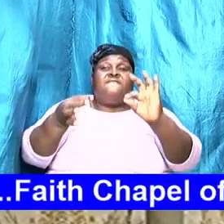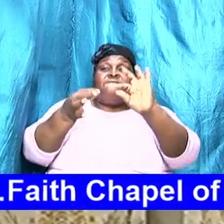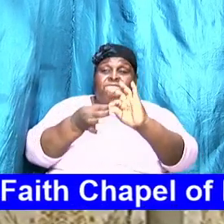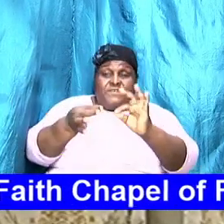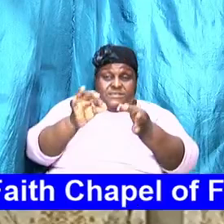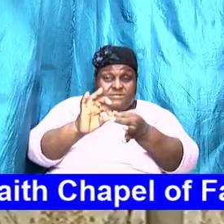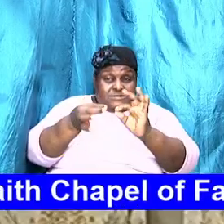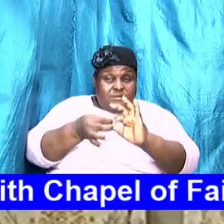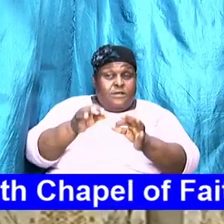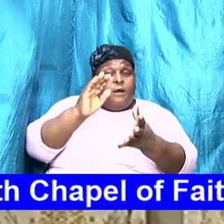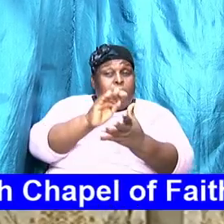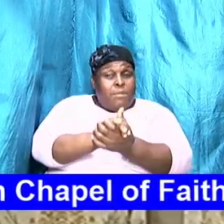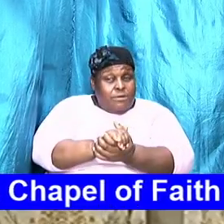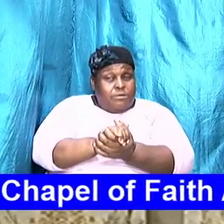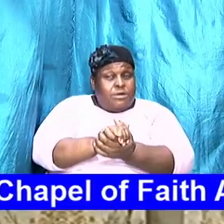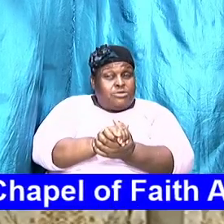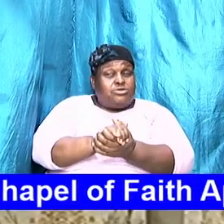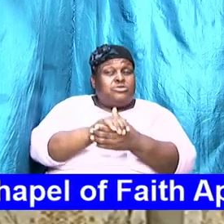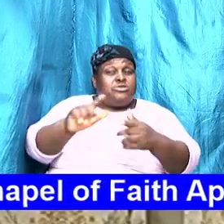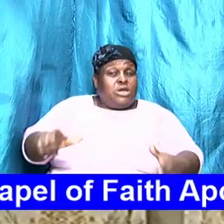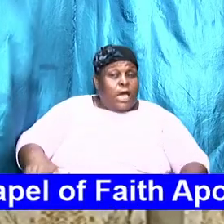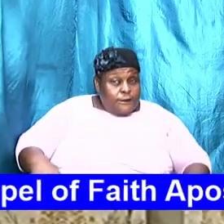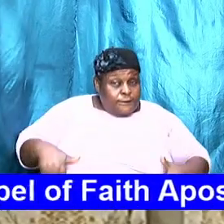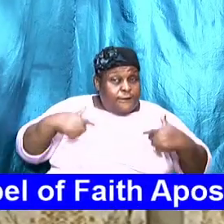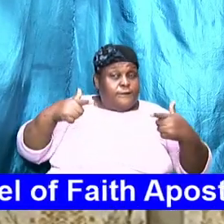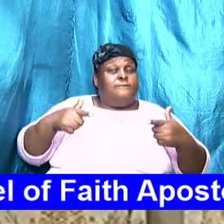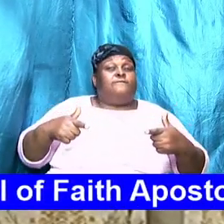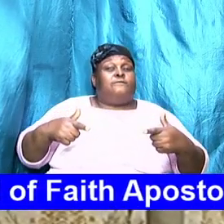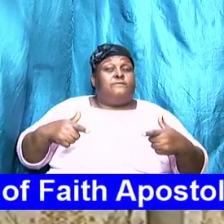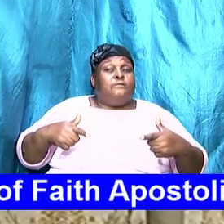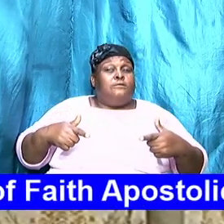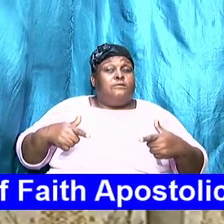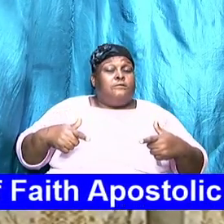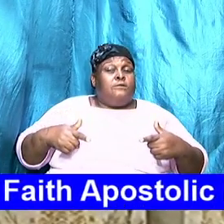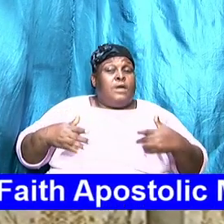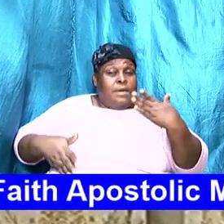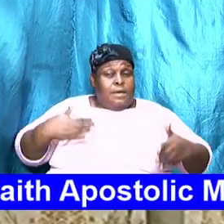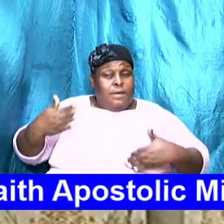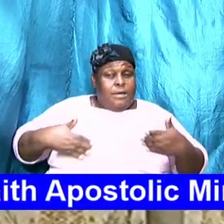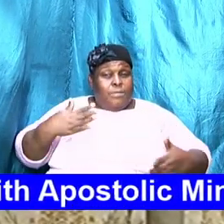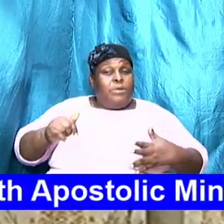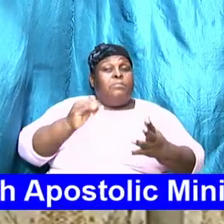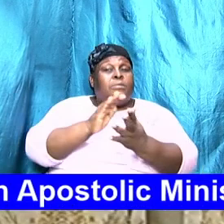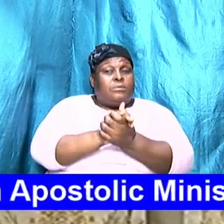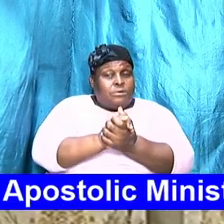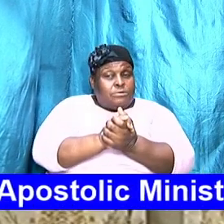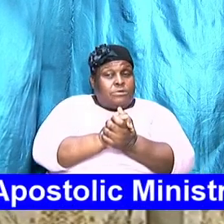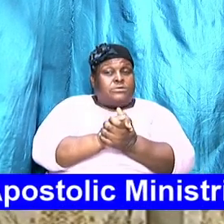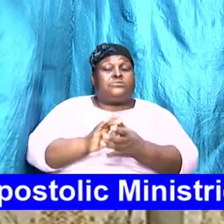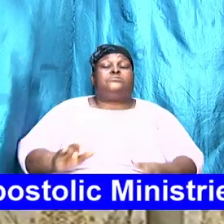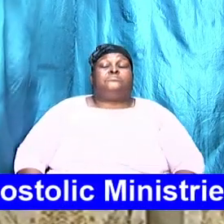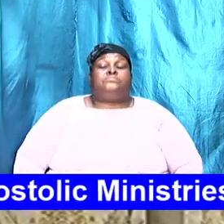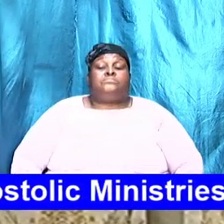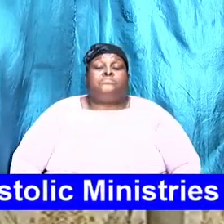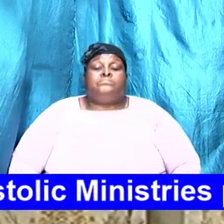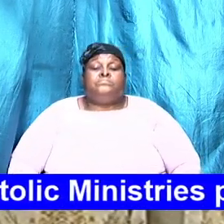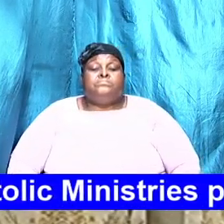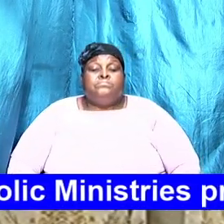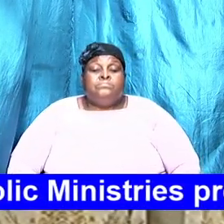So that our lot will be better. Yes. Now, I have